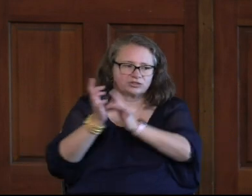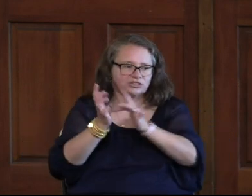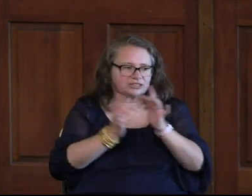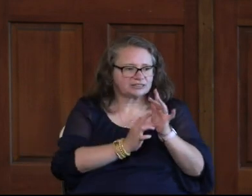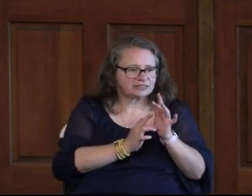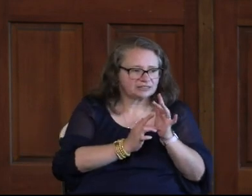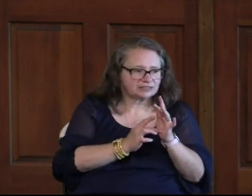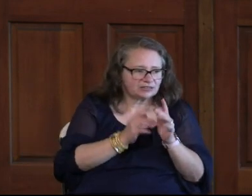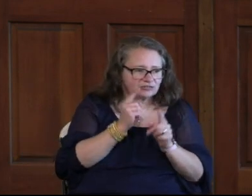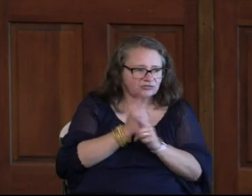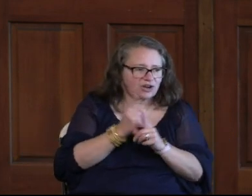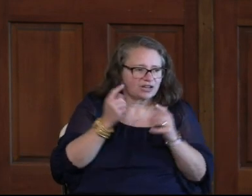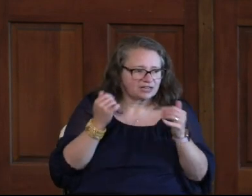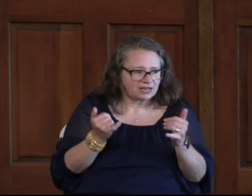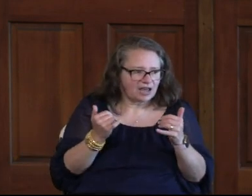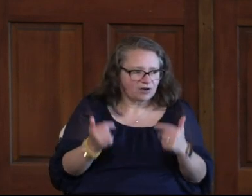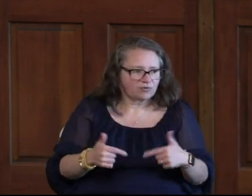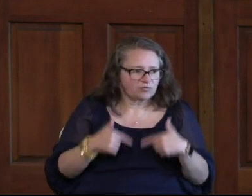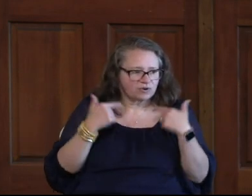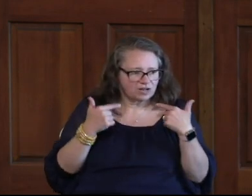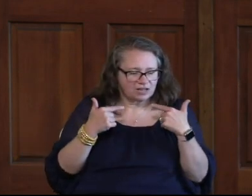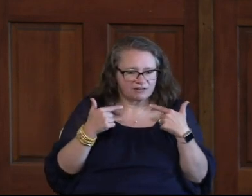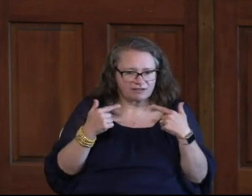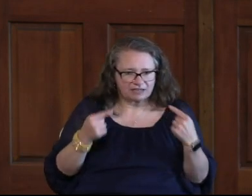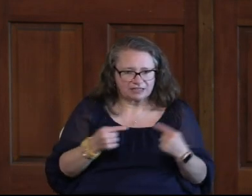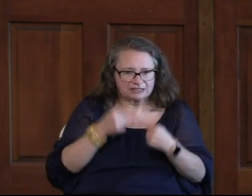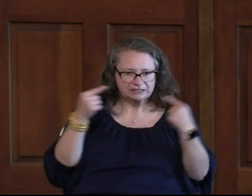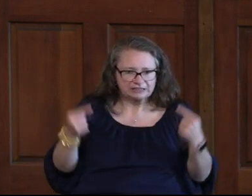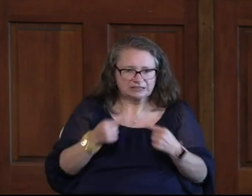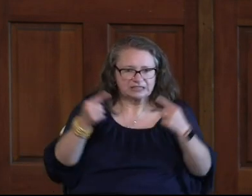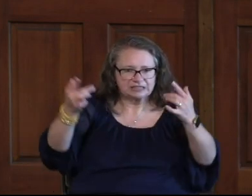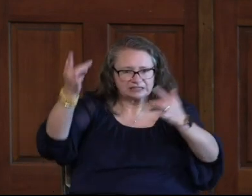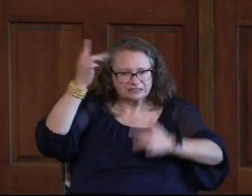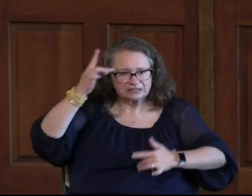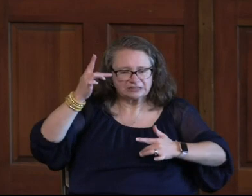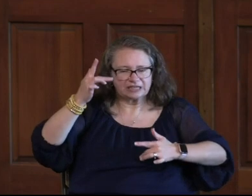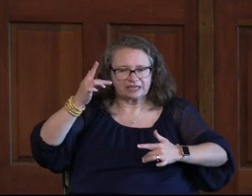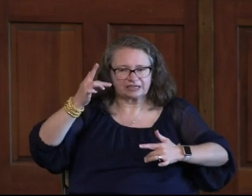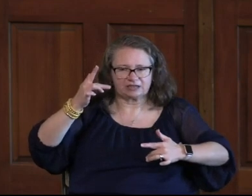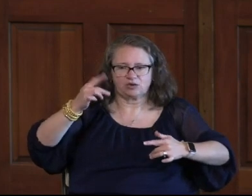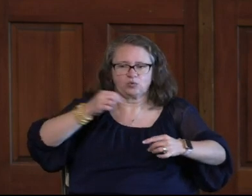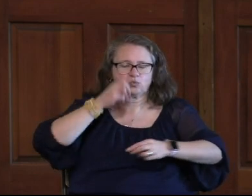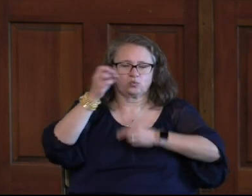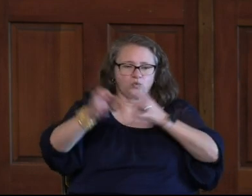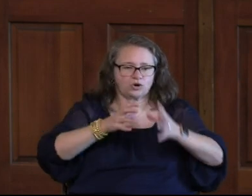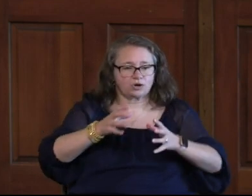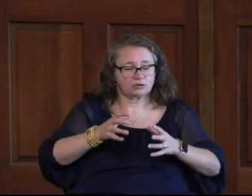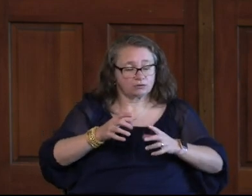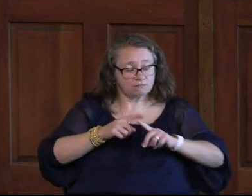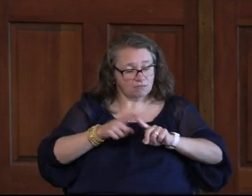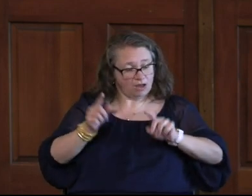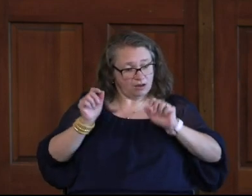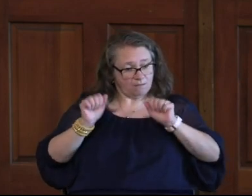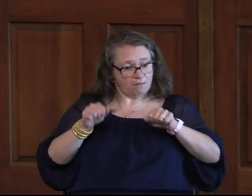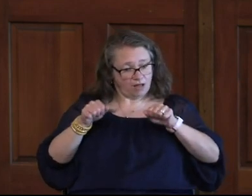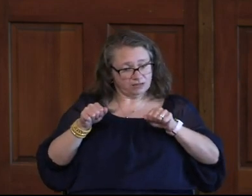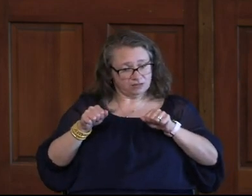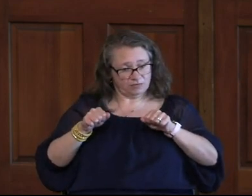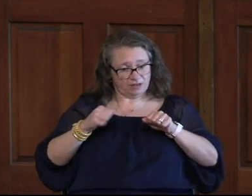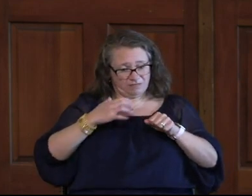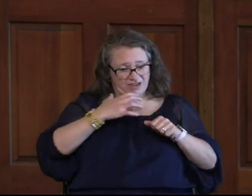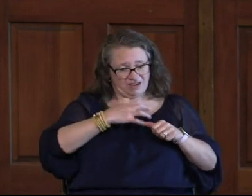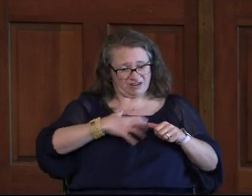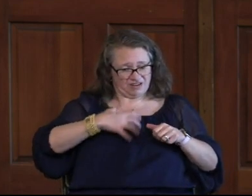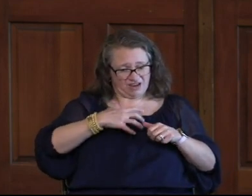So, but right now, we're living in a sin-sick, cursed world. But it is possible to be in a yucky